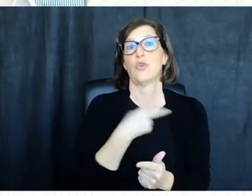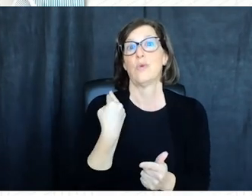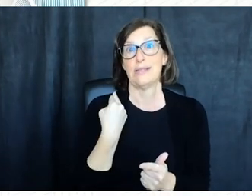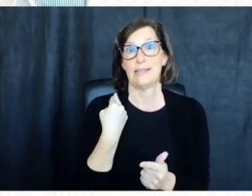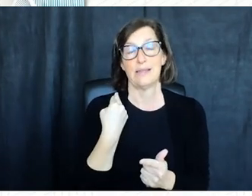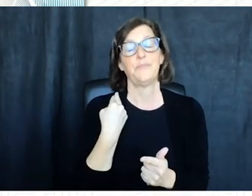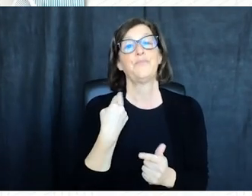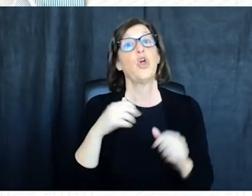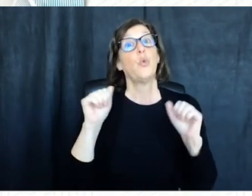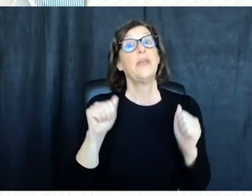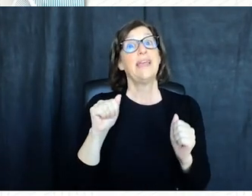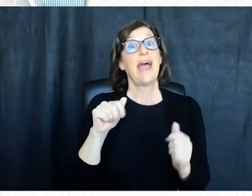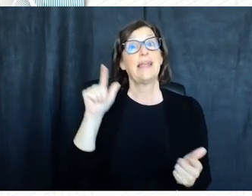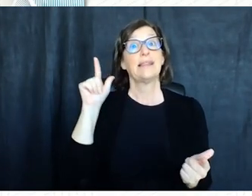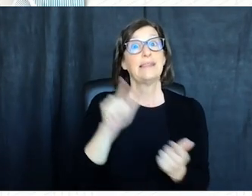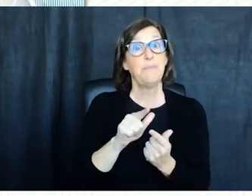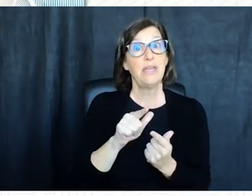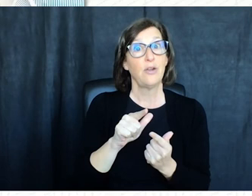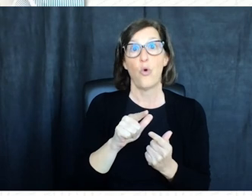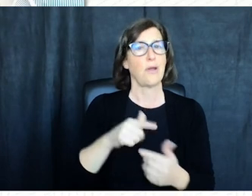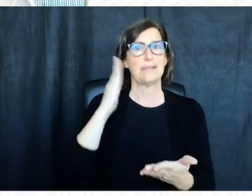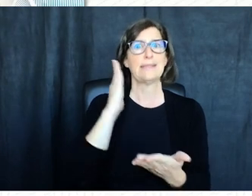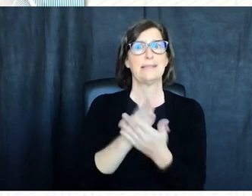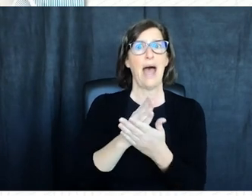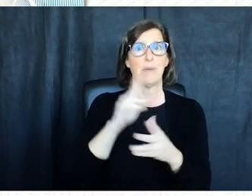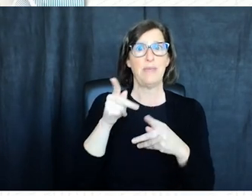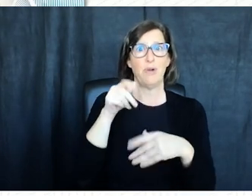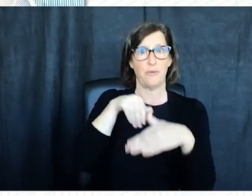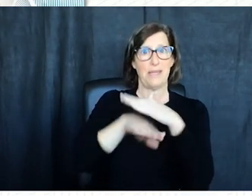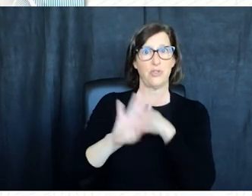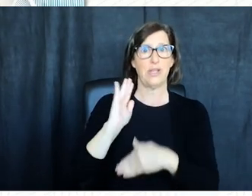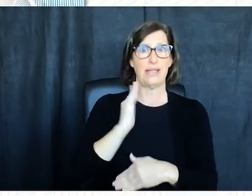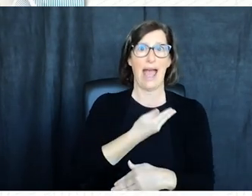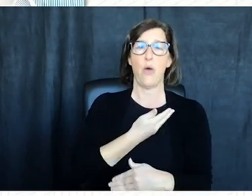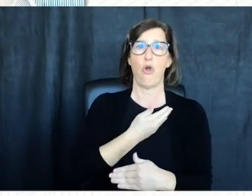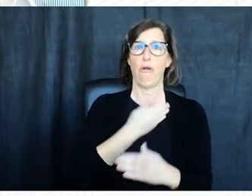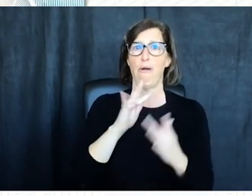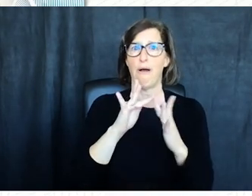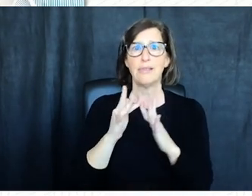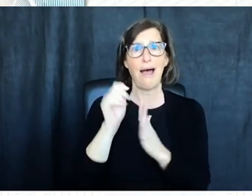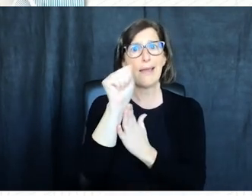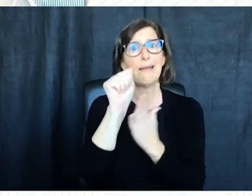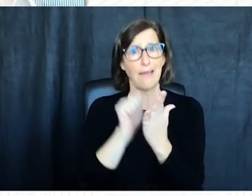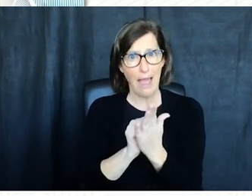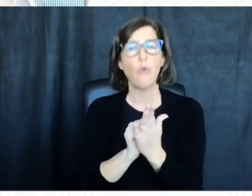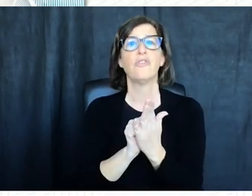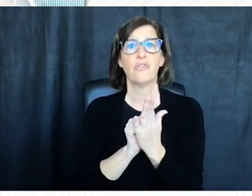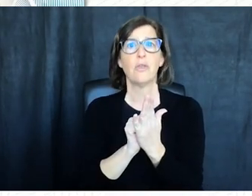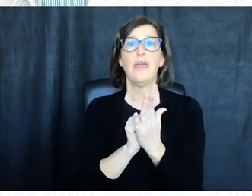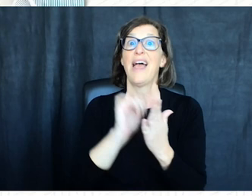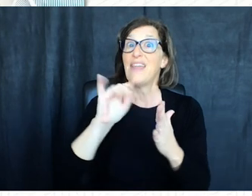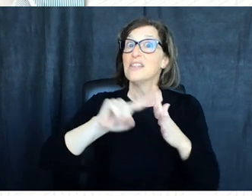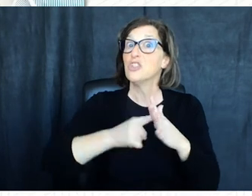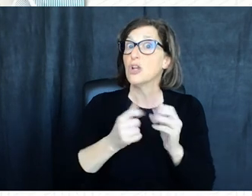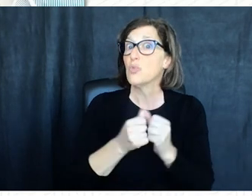safe online behaviors we can minimize or prevent cyber criminals and hackers from infiltrating our devices and online accounts and that starts with